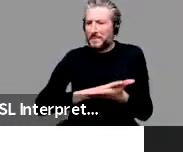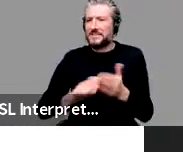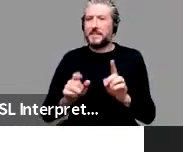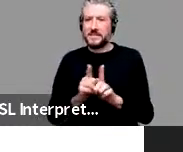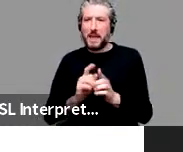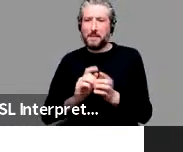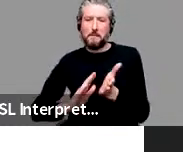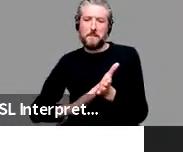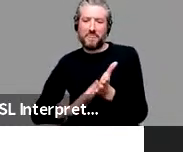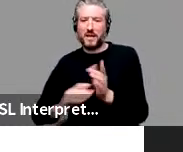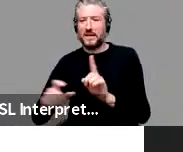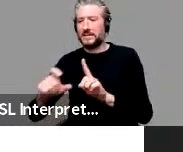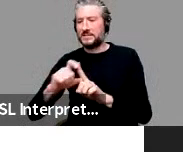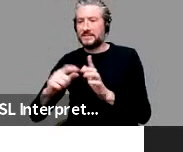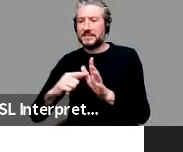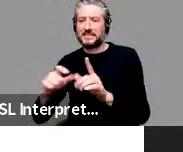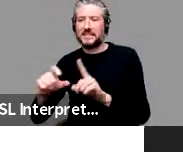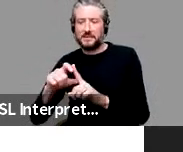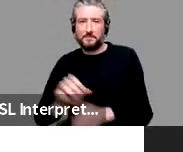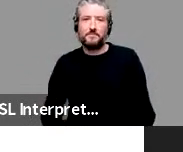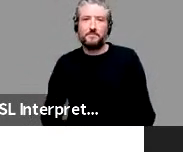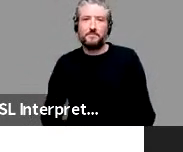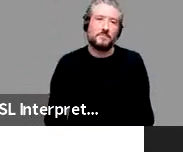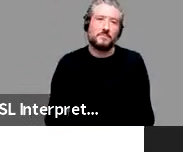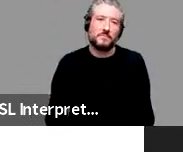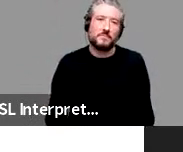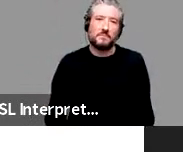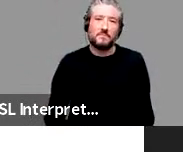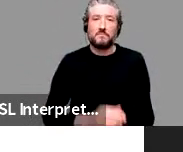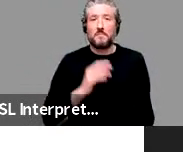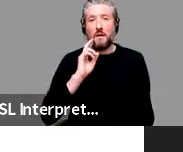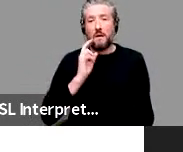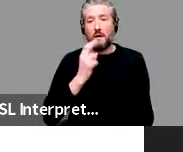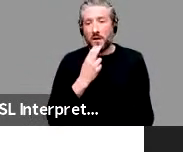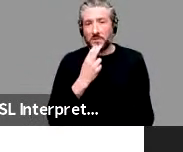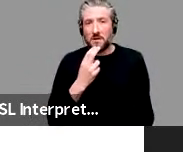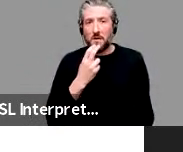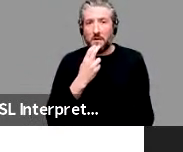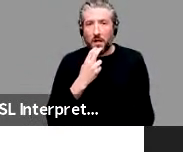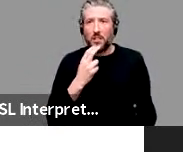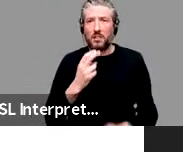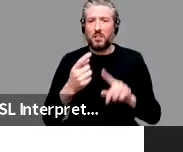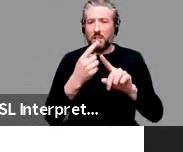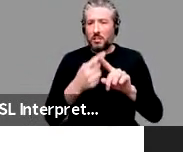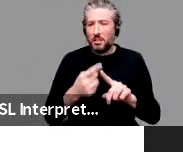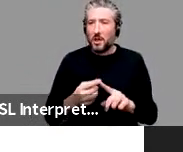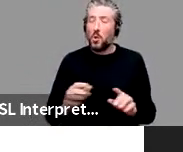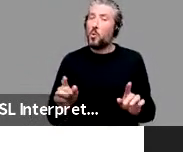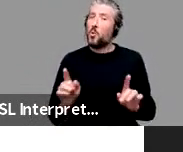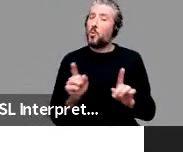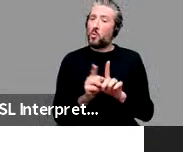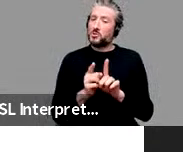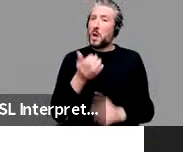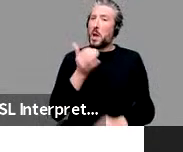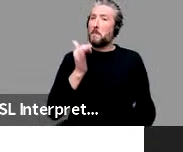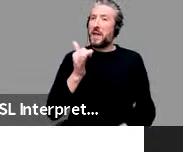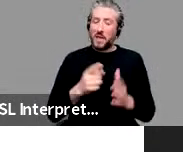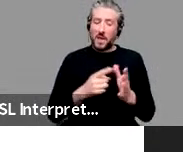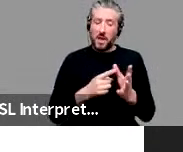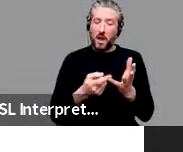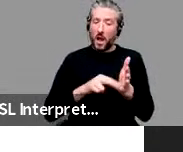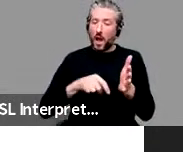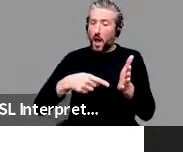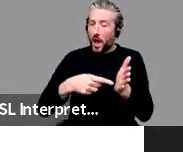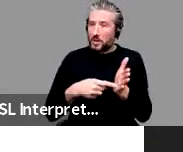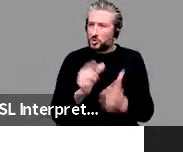Aunts and uncles got sucked in, possibly because aunts is also shorter. So it's less, it's more accessible